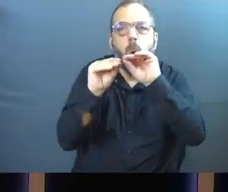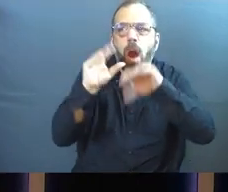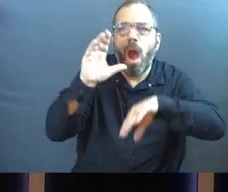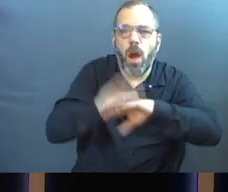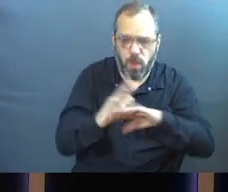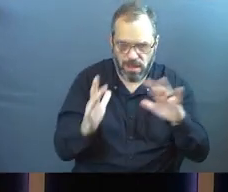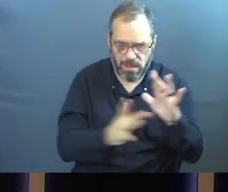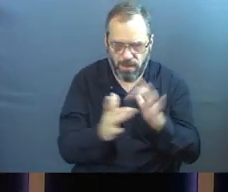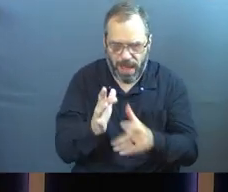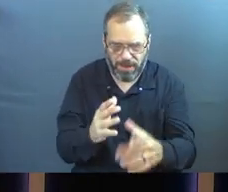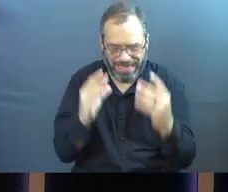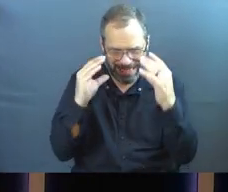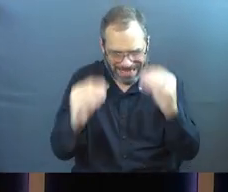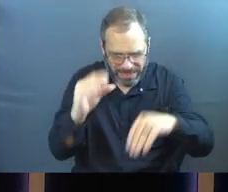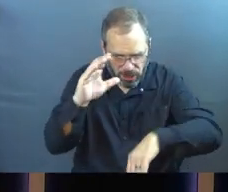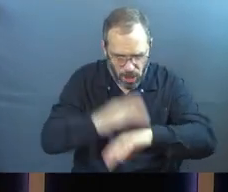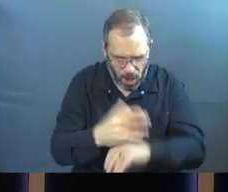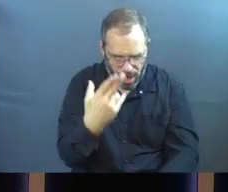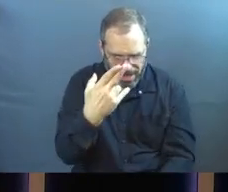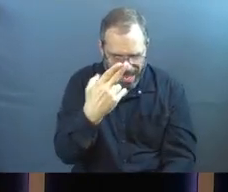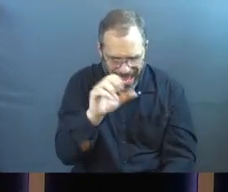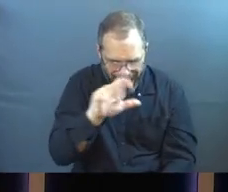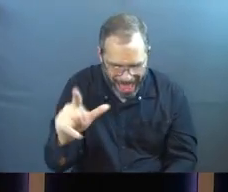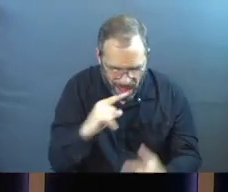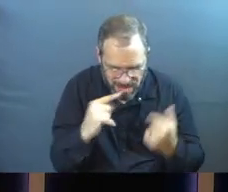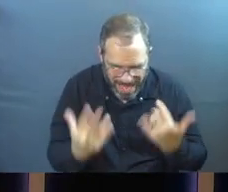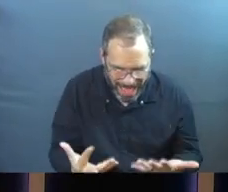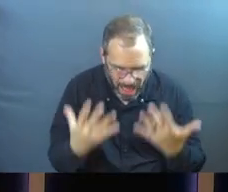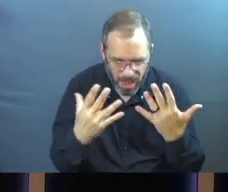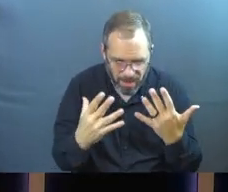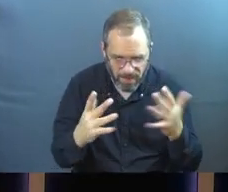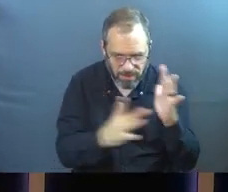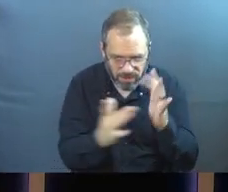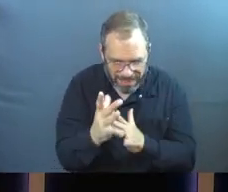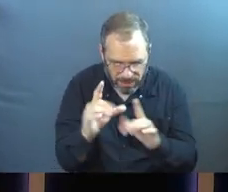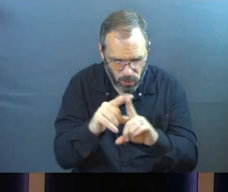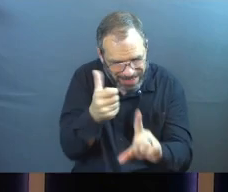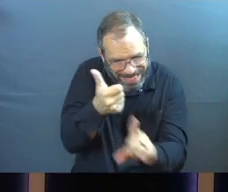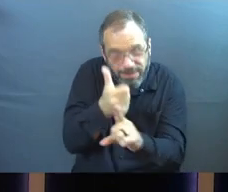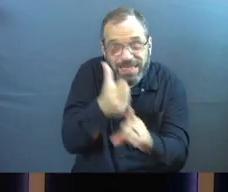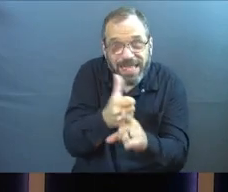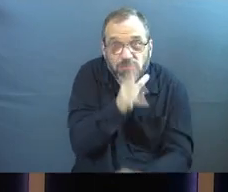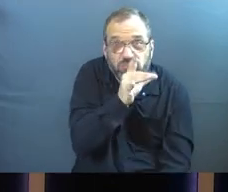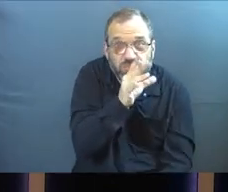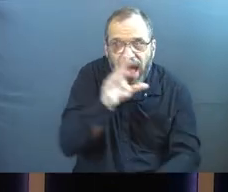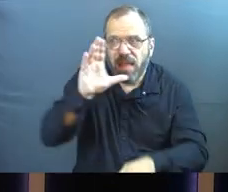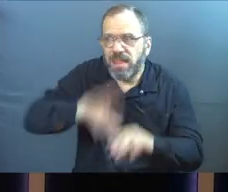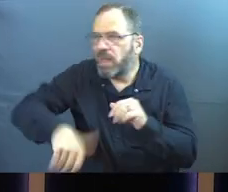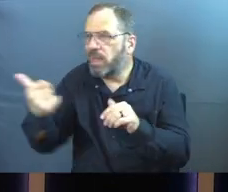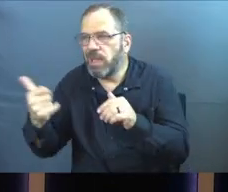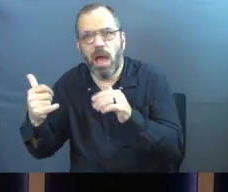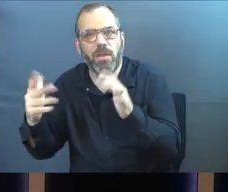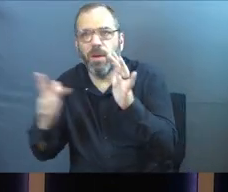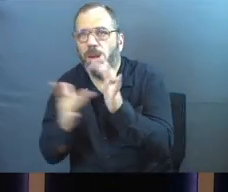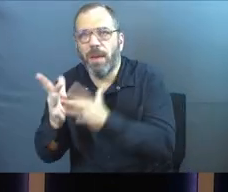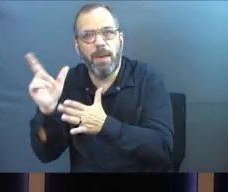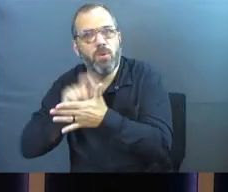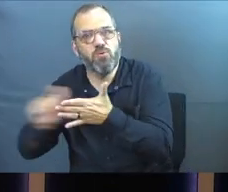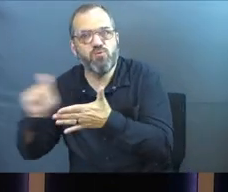what the Bible's teaching about hell actually is from the words of Jesus himself than any other biblical author.